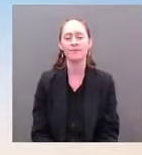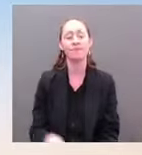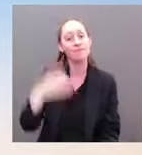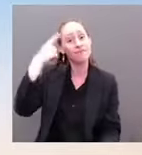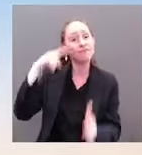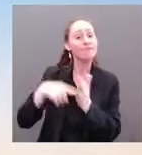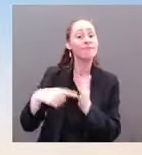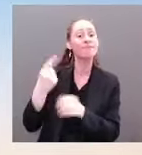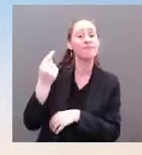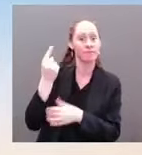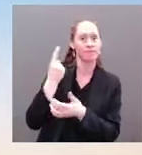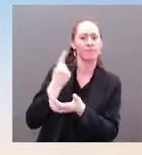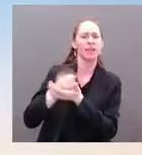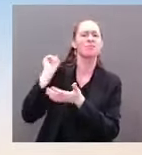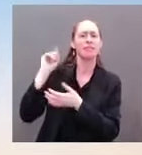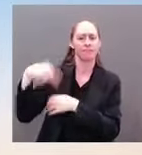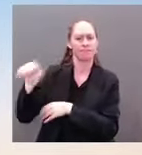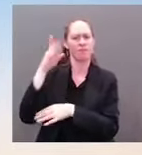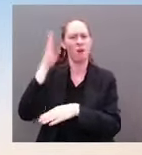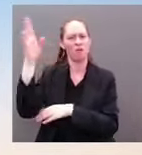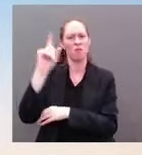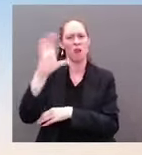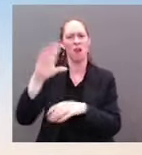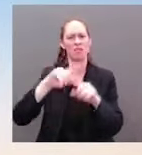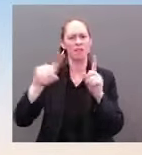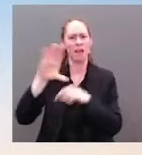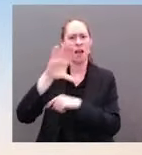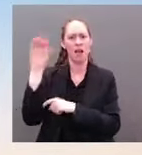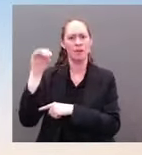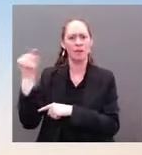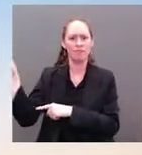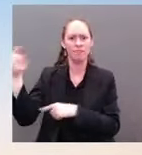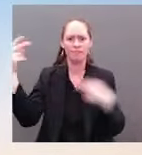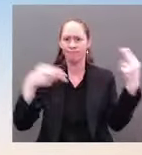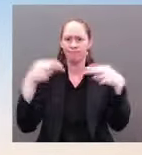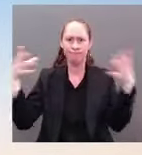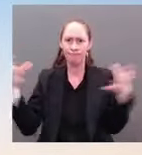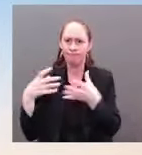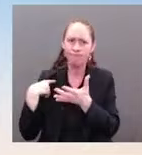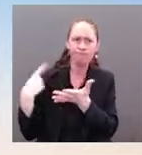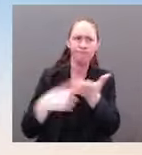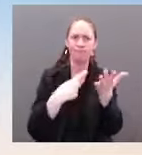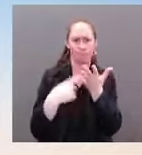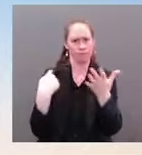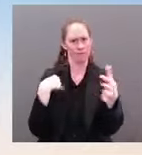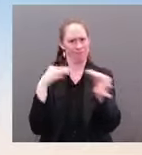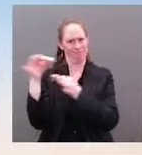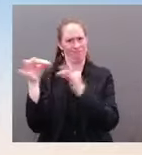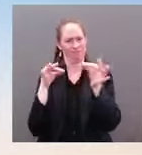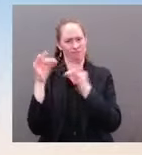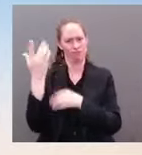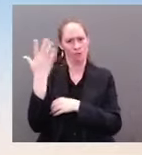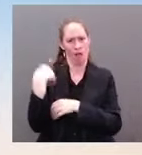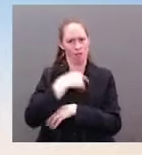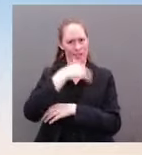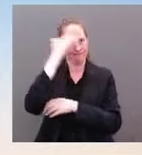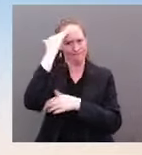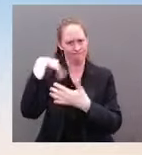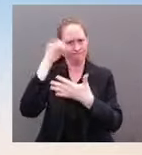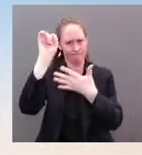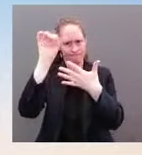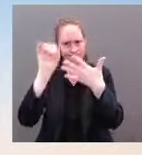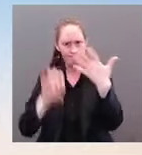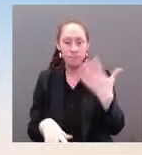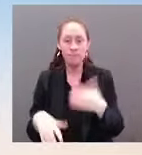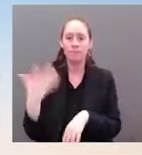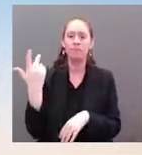light of this evolving threat intelligence. During those meetings, we shared resources and tools to help companies harden their